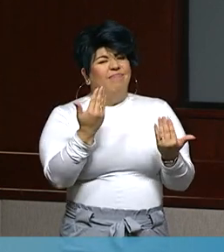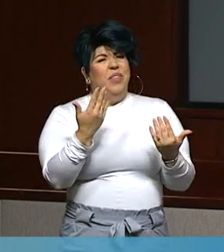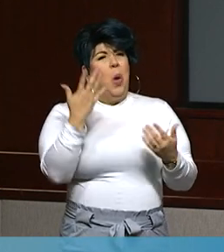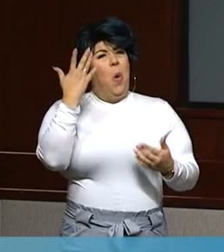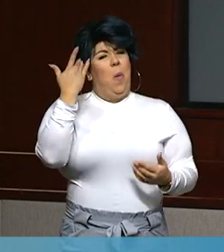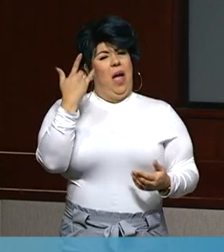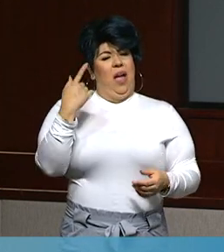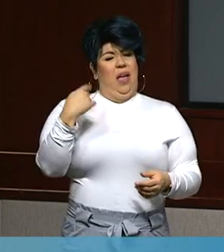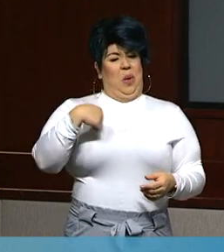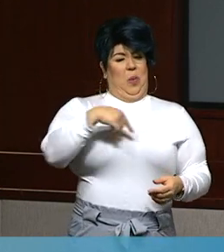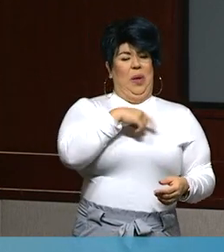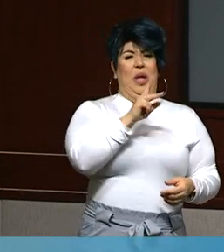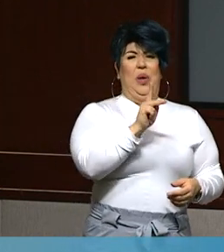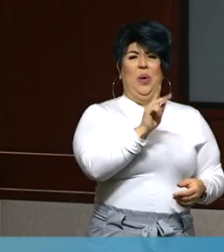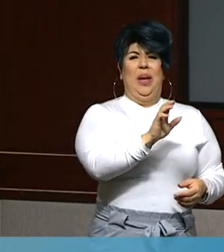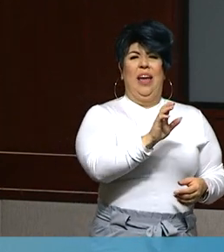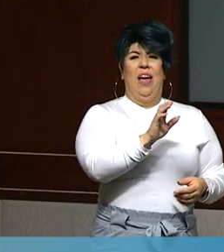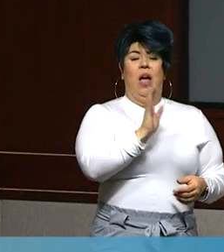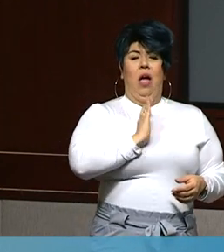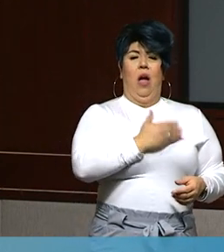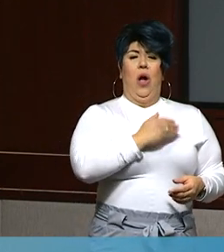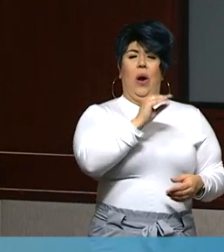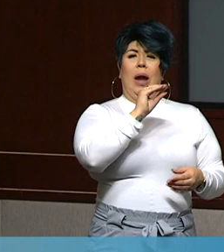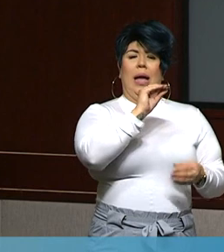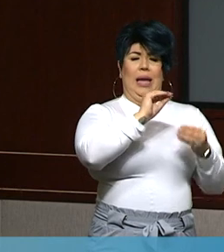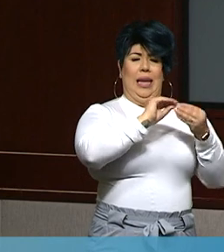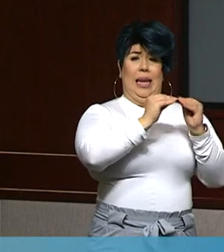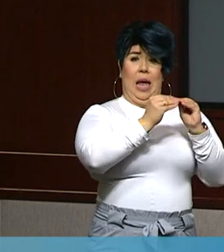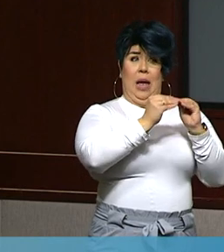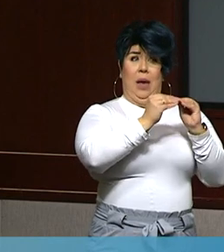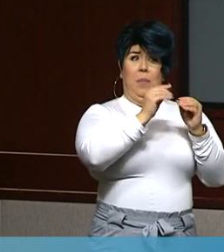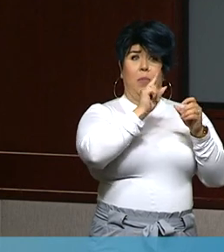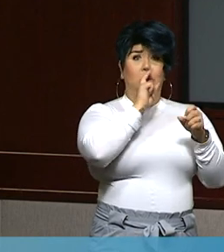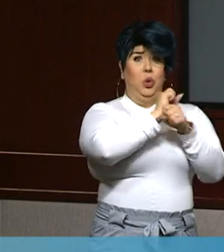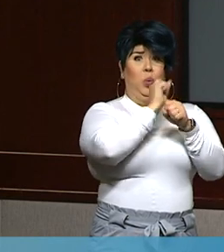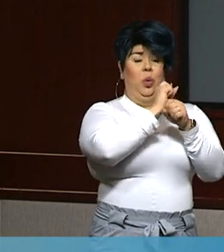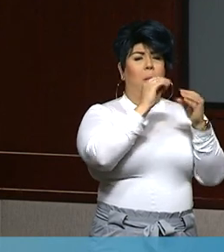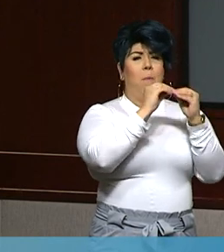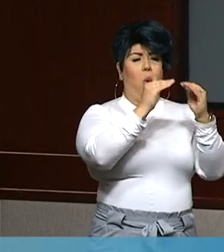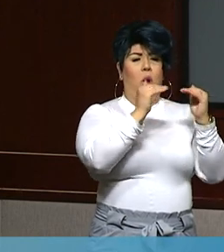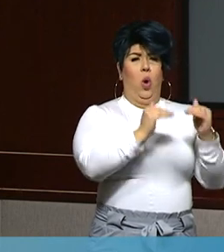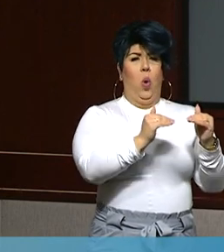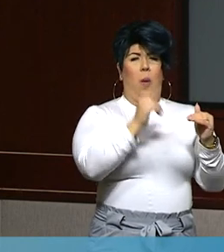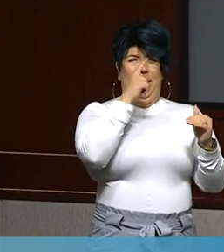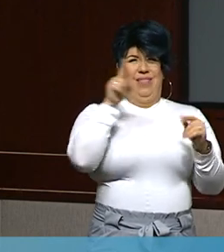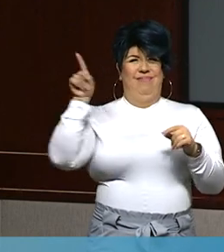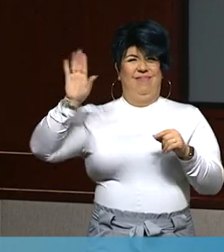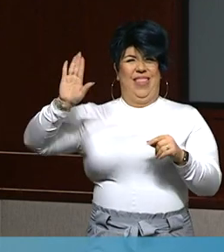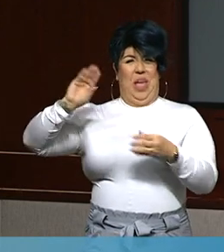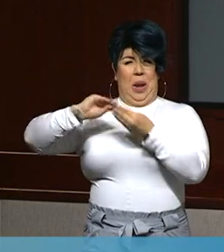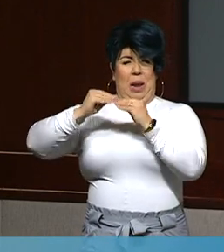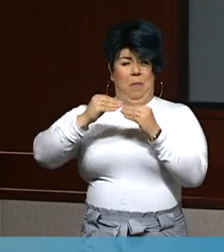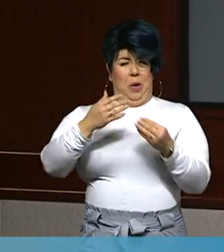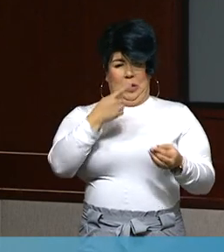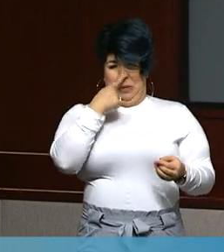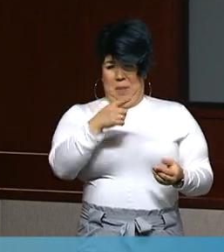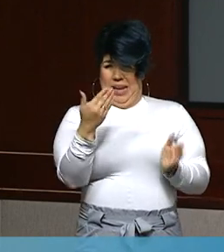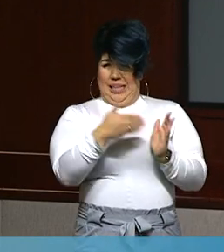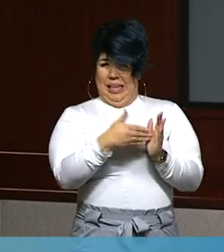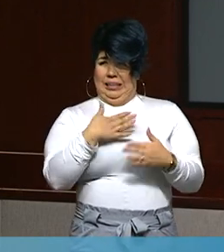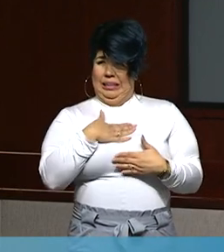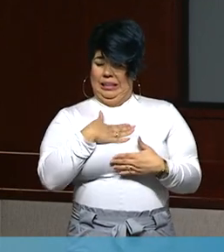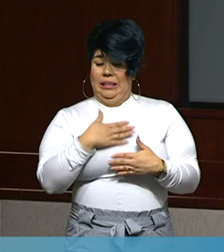the ICU is lower when you factor in standardization than it actually is? Thank you so much.